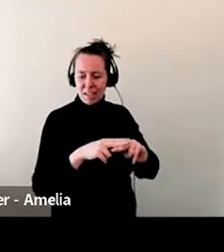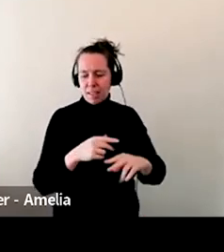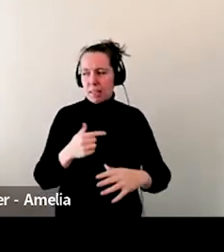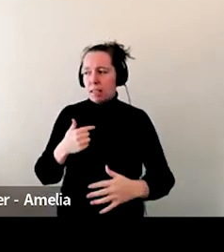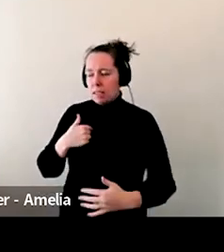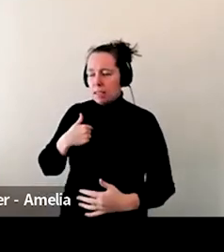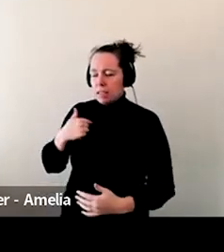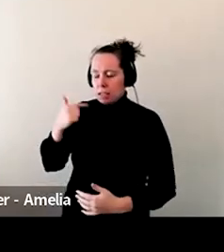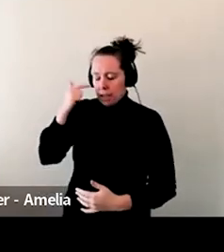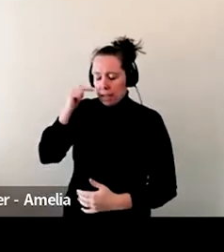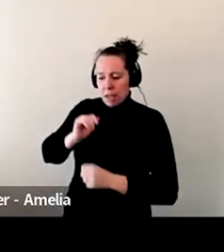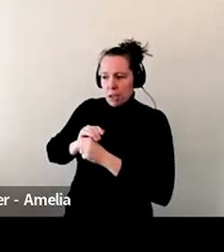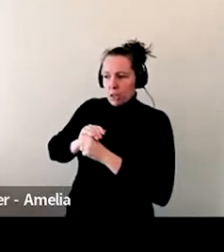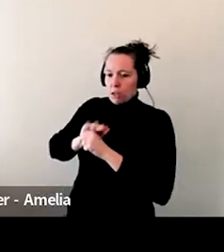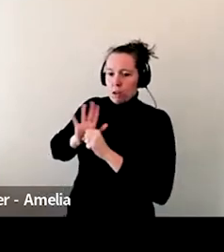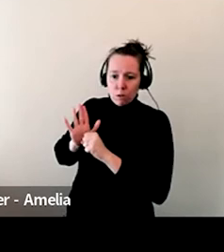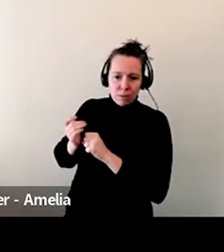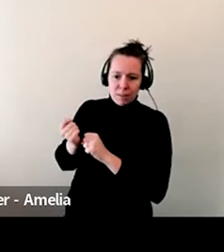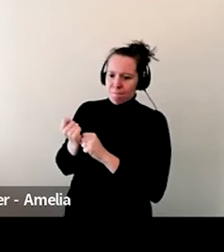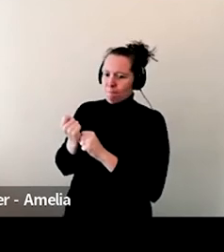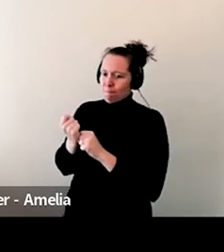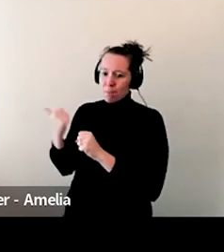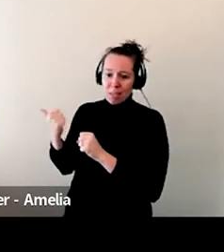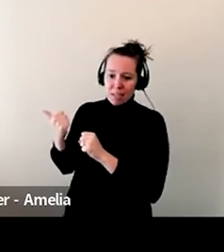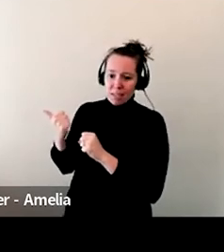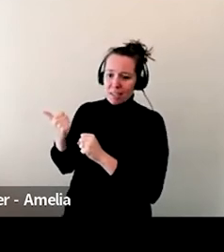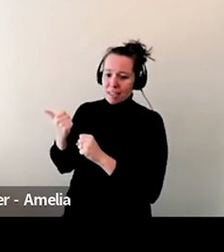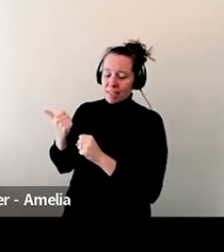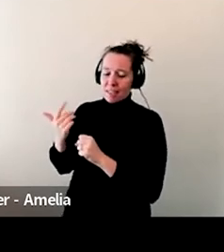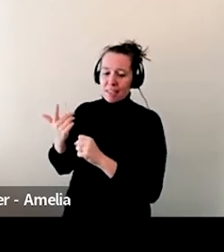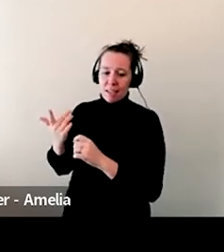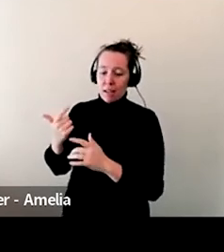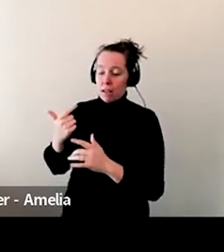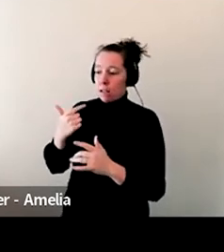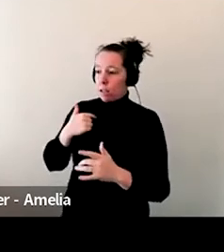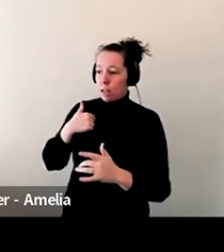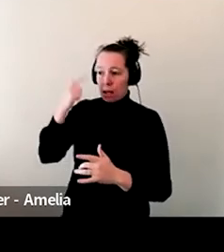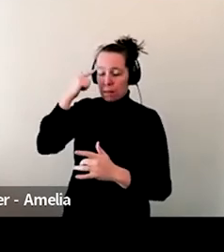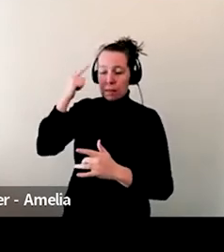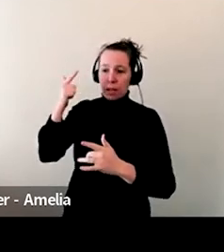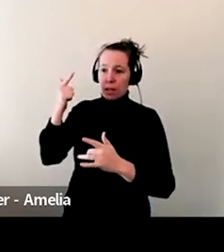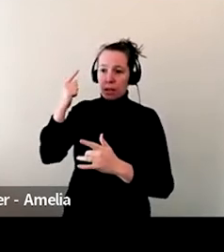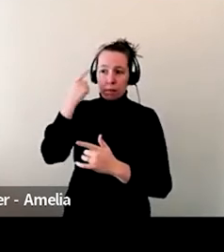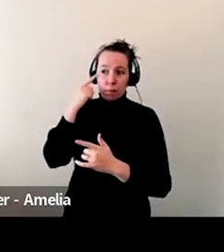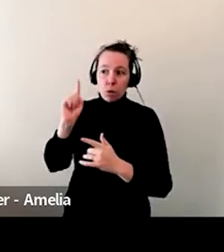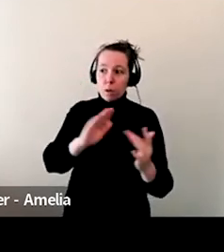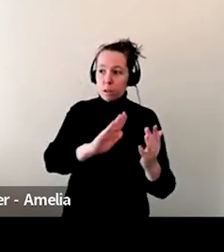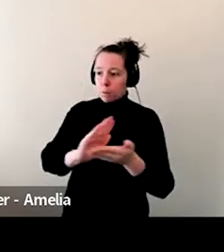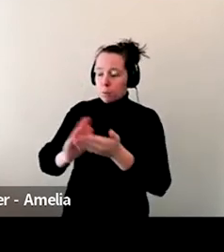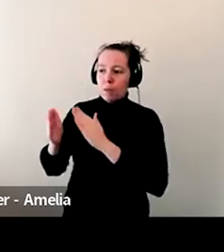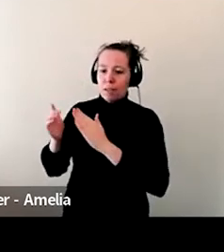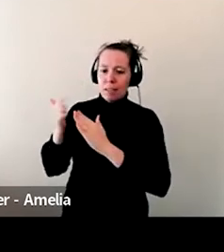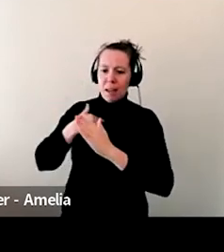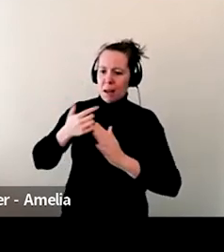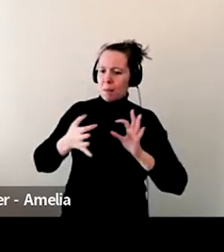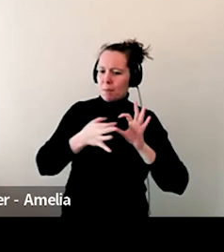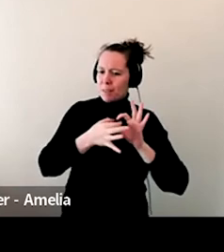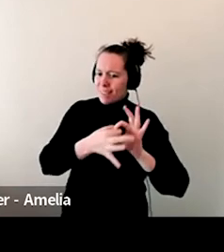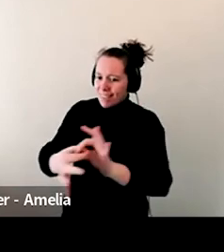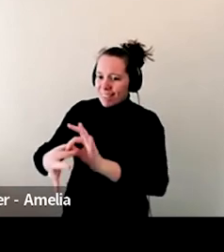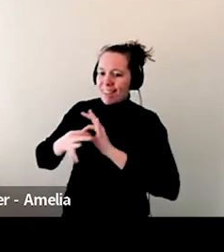so I can really open up this stuff. But, um, I sent it a message. I think they got the message, so it's going to go now.